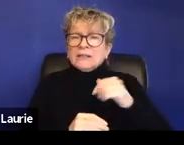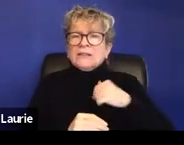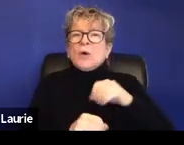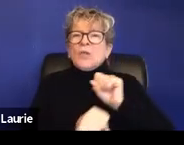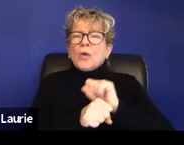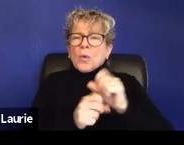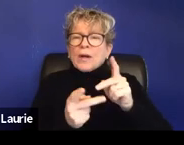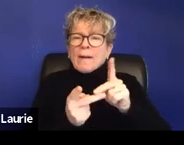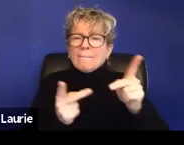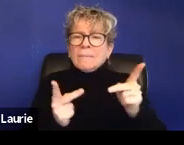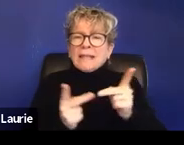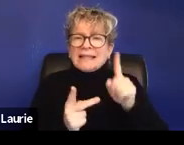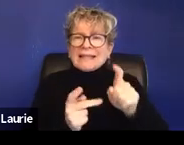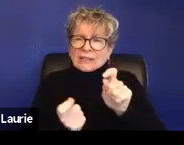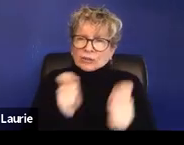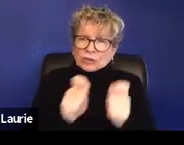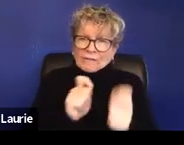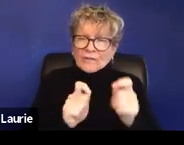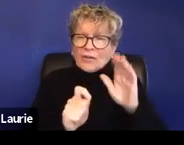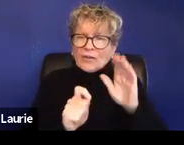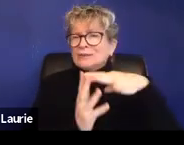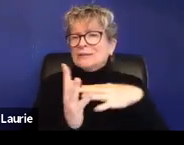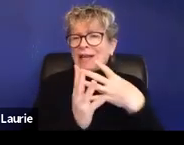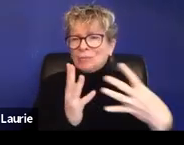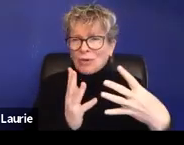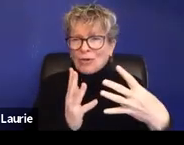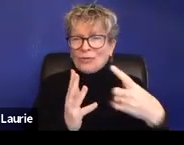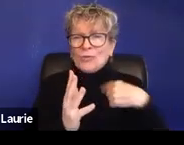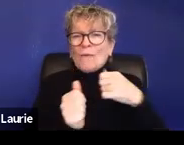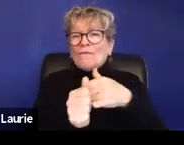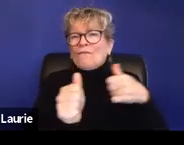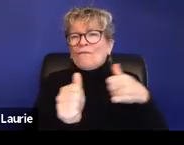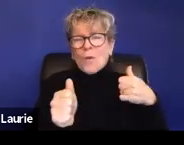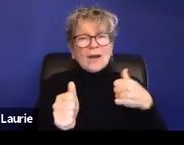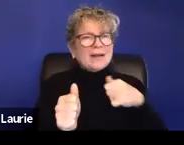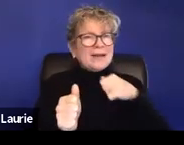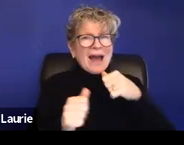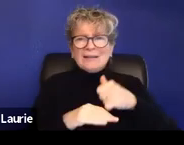to her schedule so that she was not having to travel at night. Um,